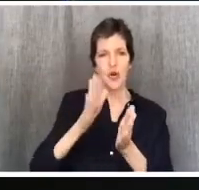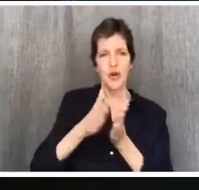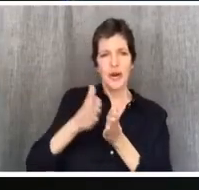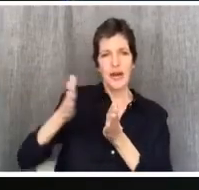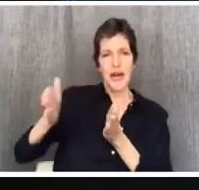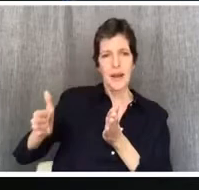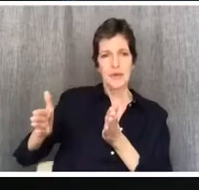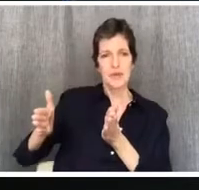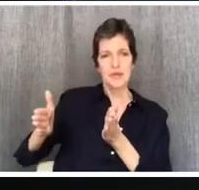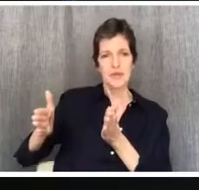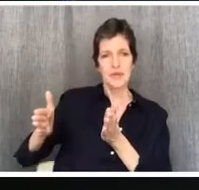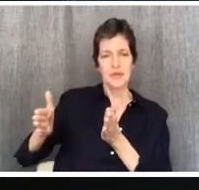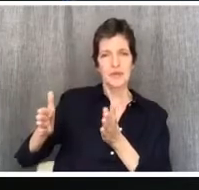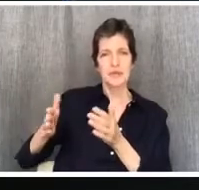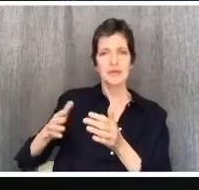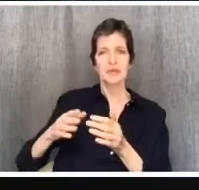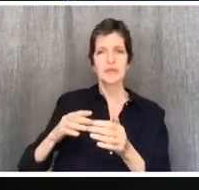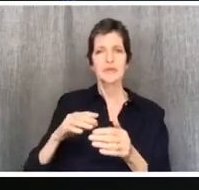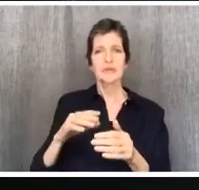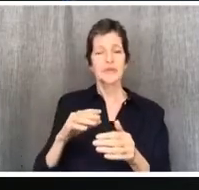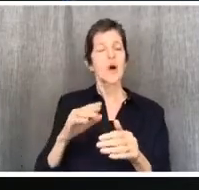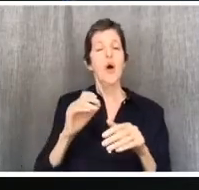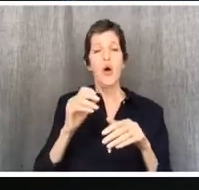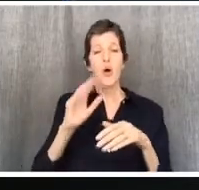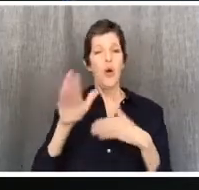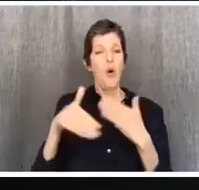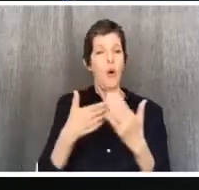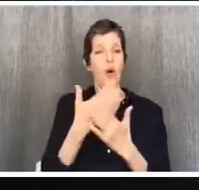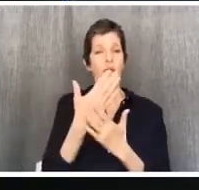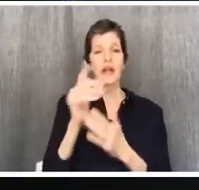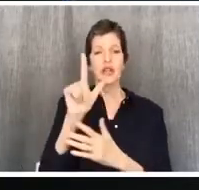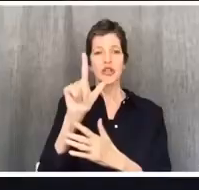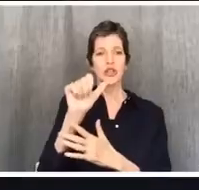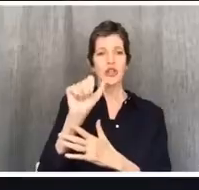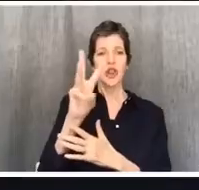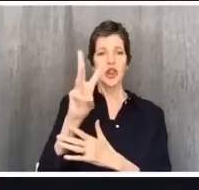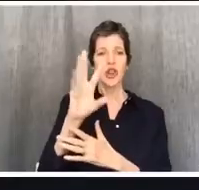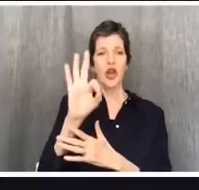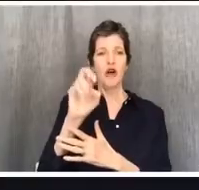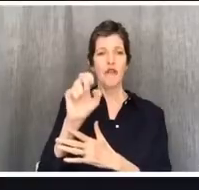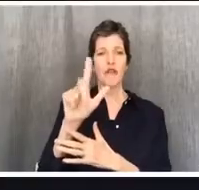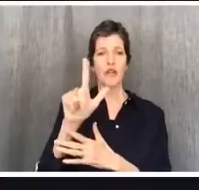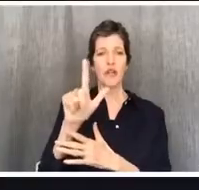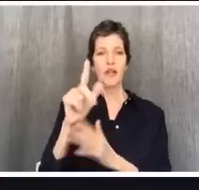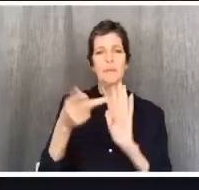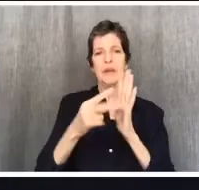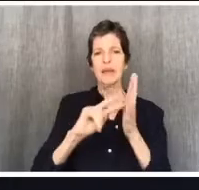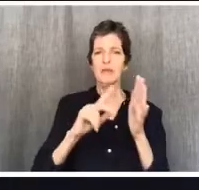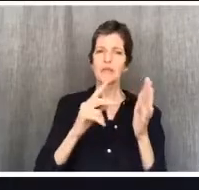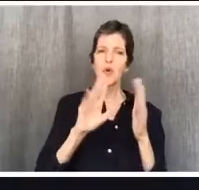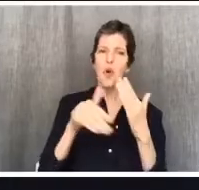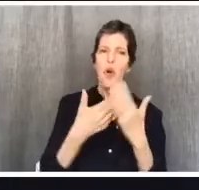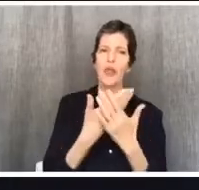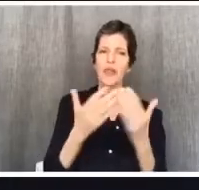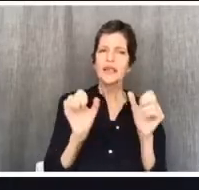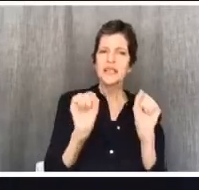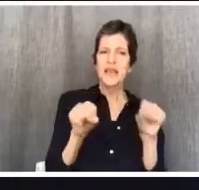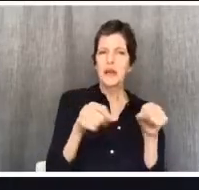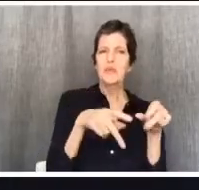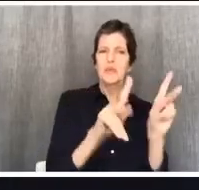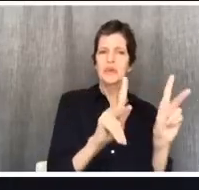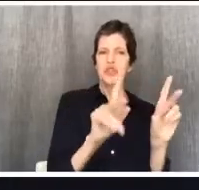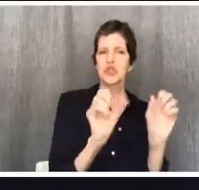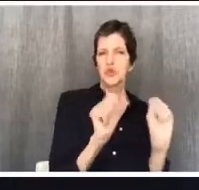They were saying, all things are lawful. And it's a quote that Paul quotes back to them because he does agree with it. However, it is